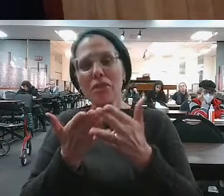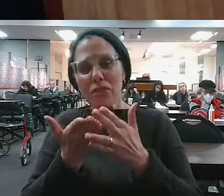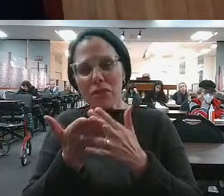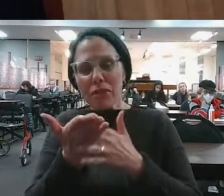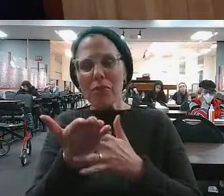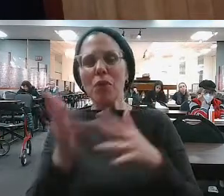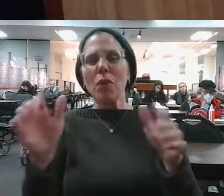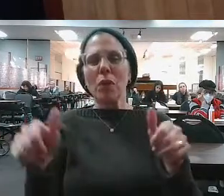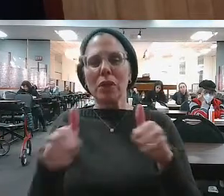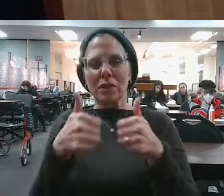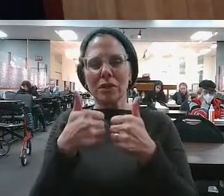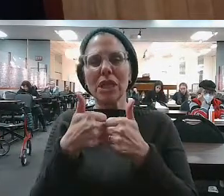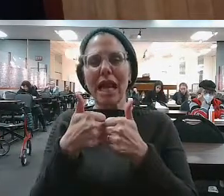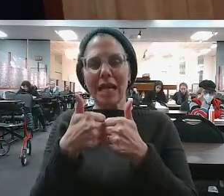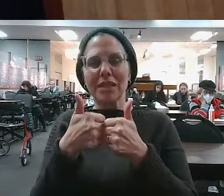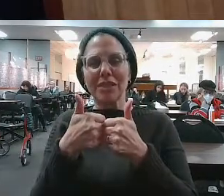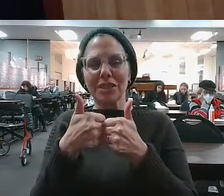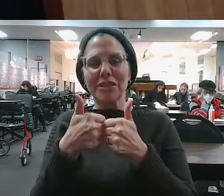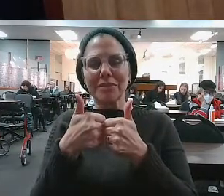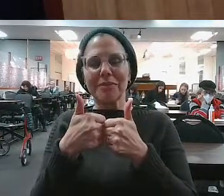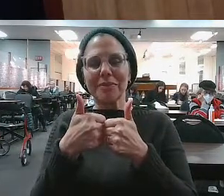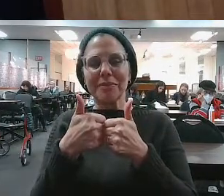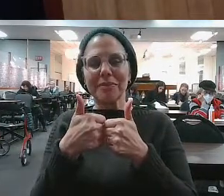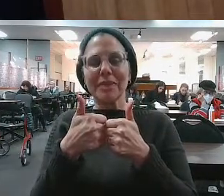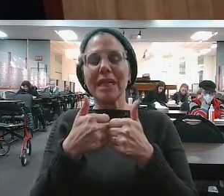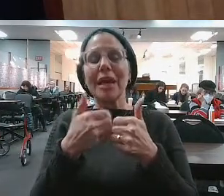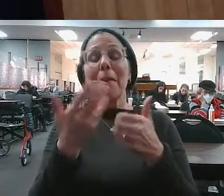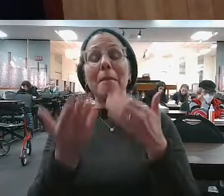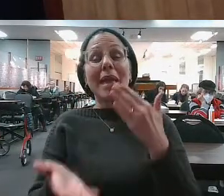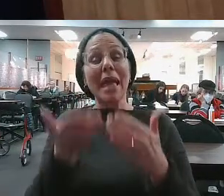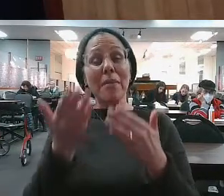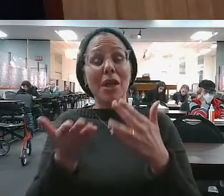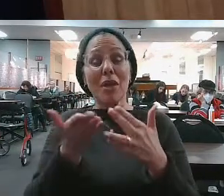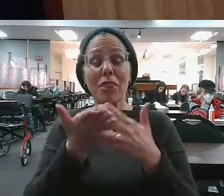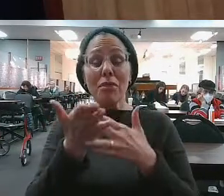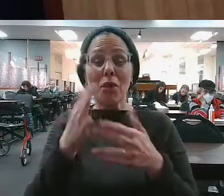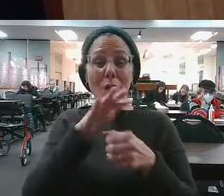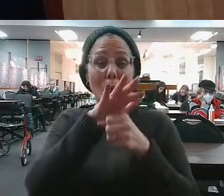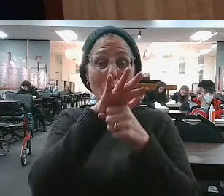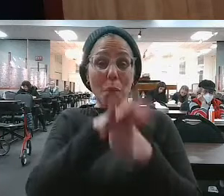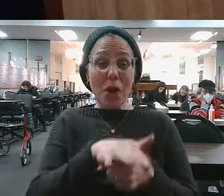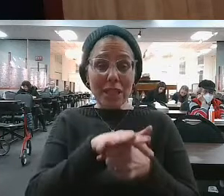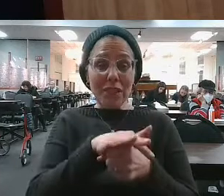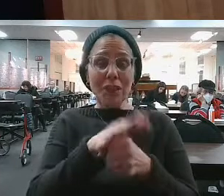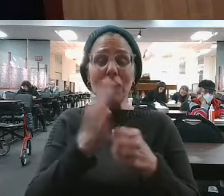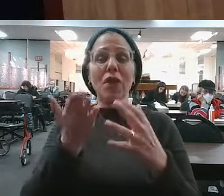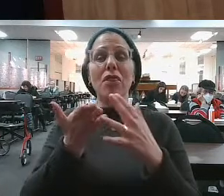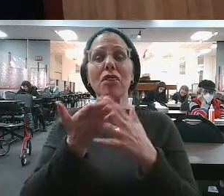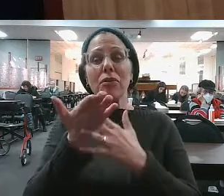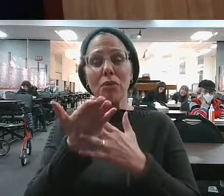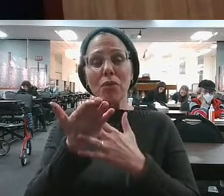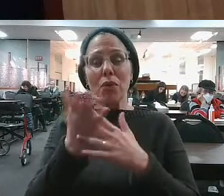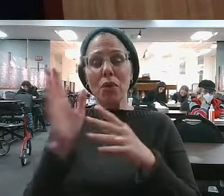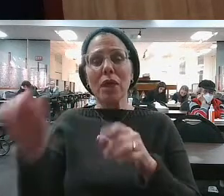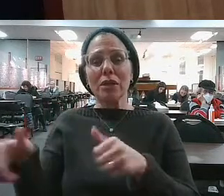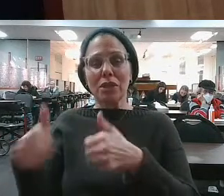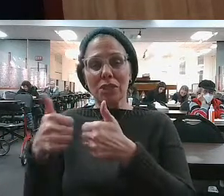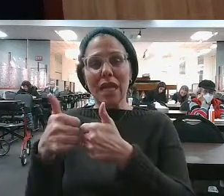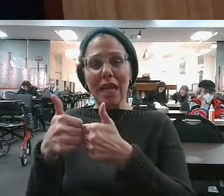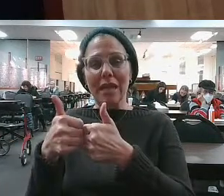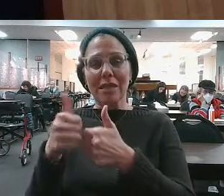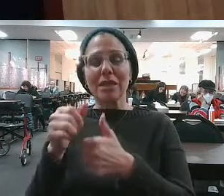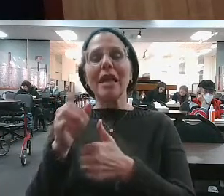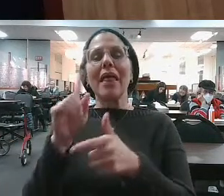truly self-actualize, is through pressure and through difficult circumstances. The